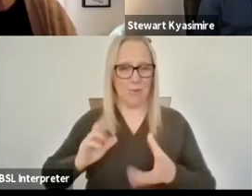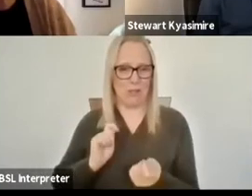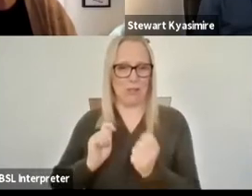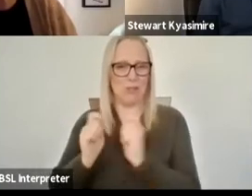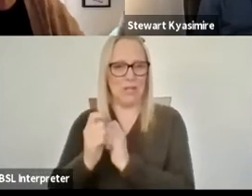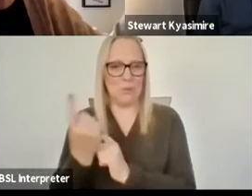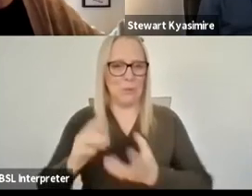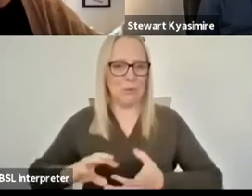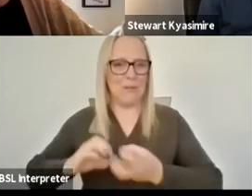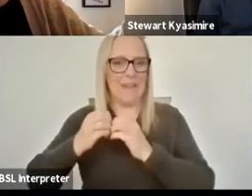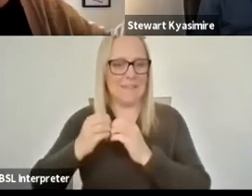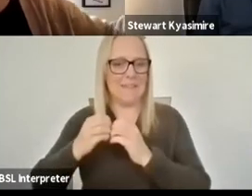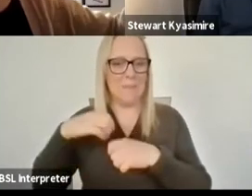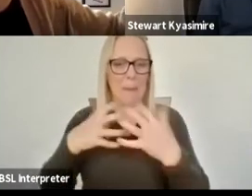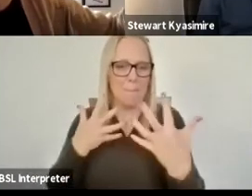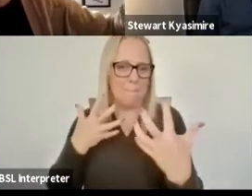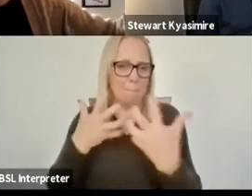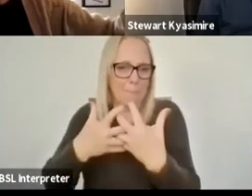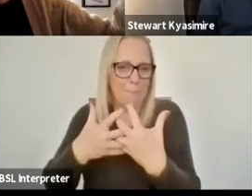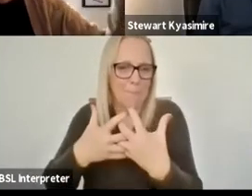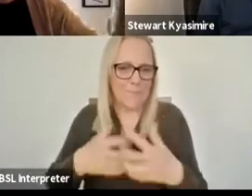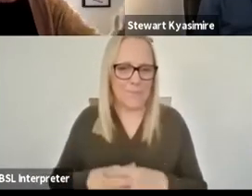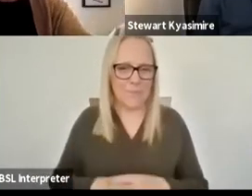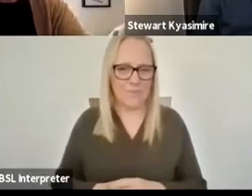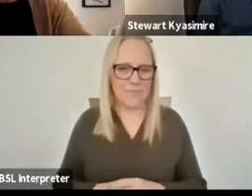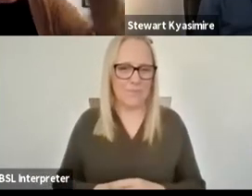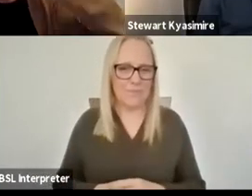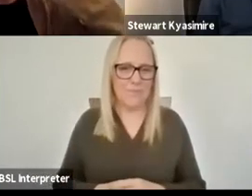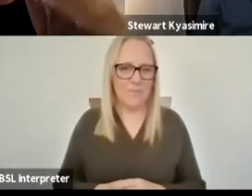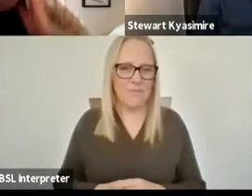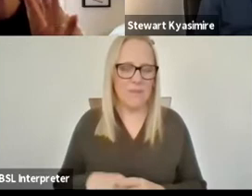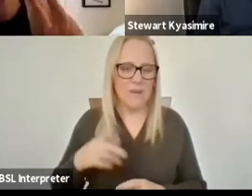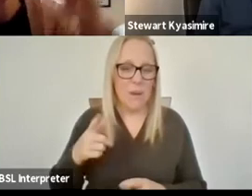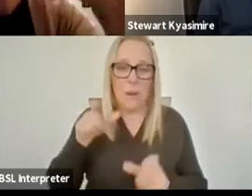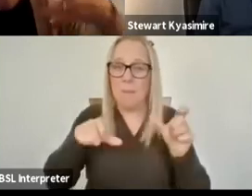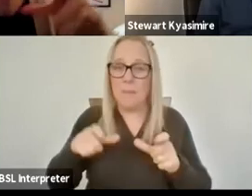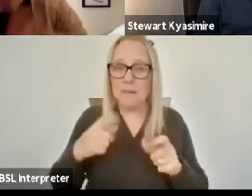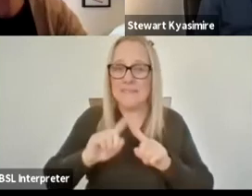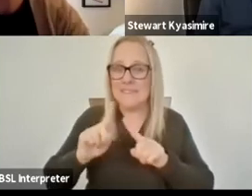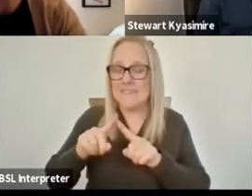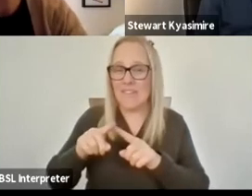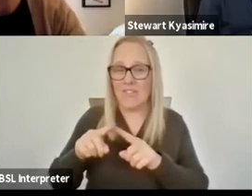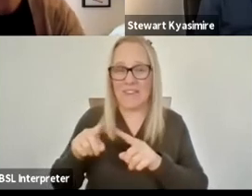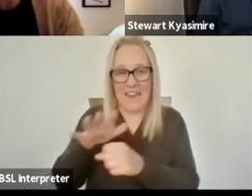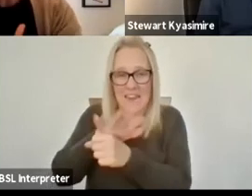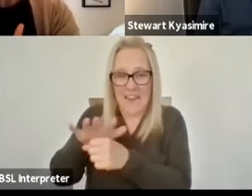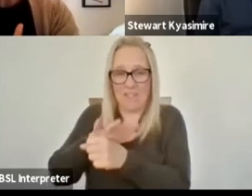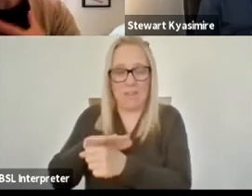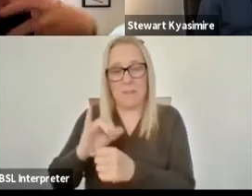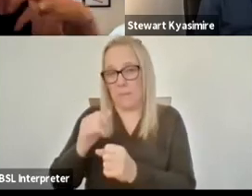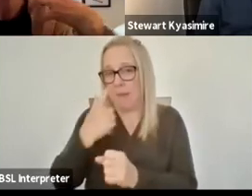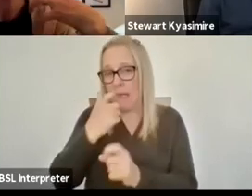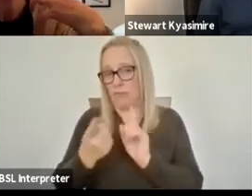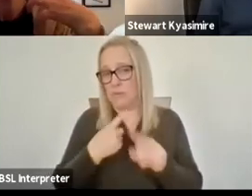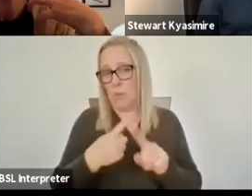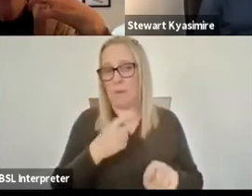but the people who are doing don't i don't economies at the moment might have some answers but i don't but that all the point i do have an answer